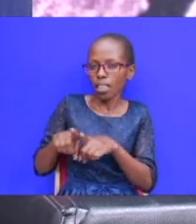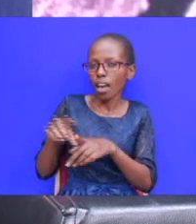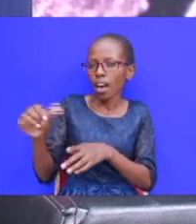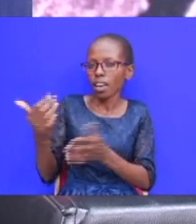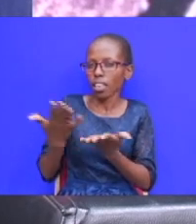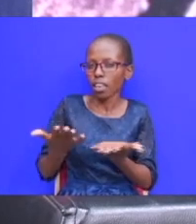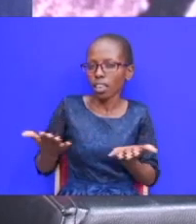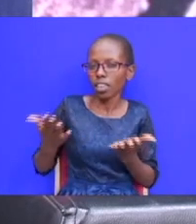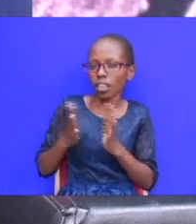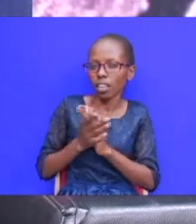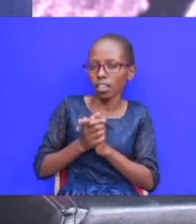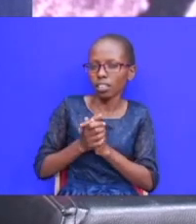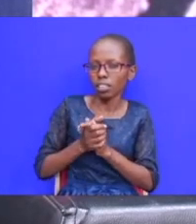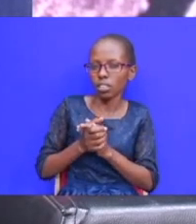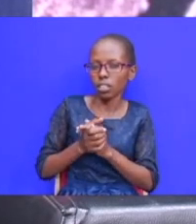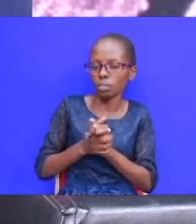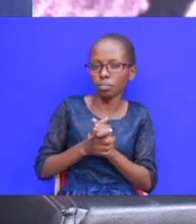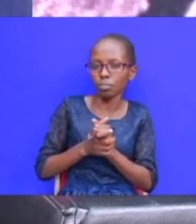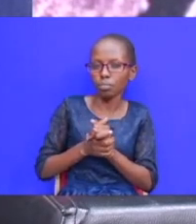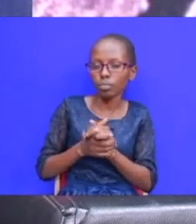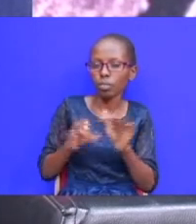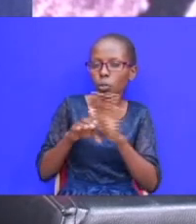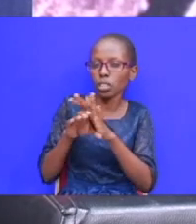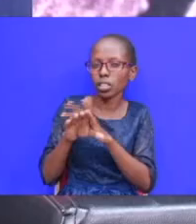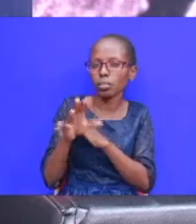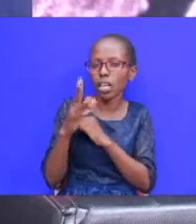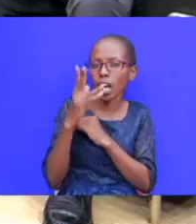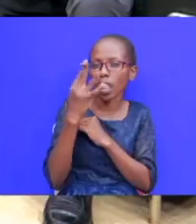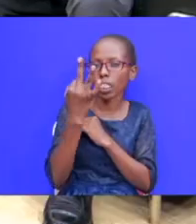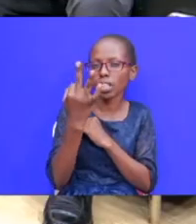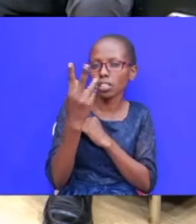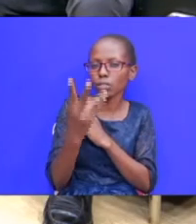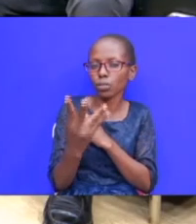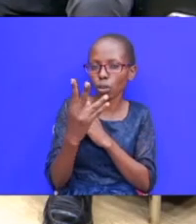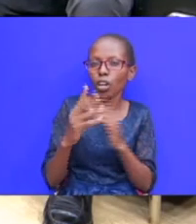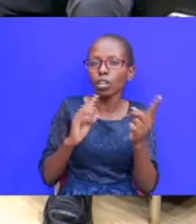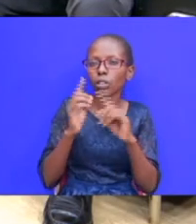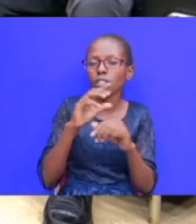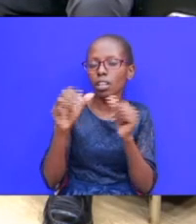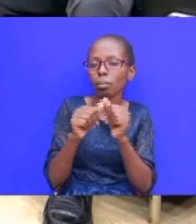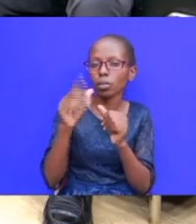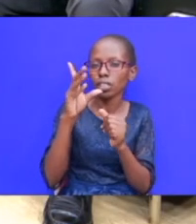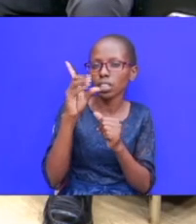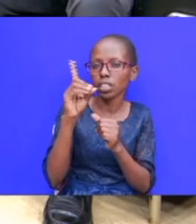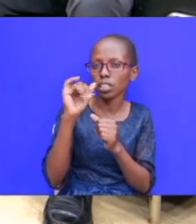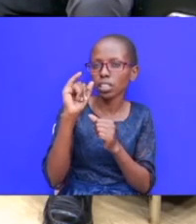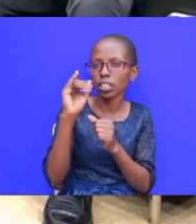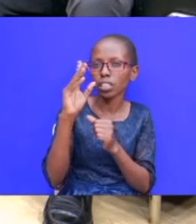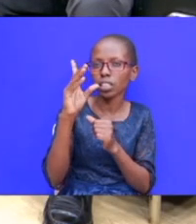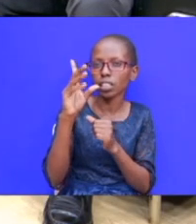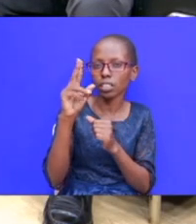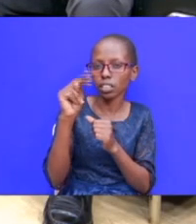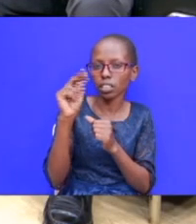small what can you put on i know on chapter 34 he talks about dina and what happened to nina maybe your